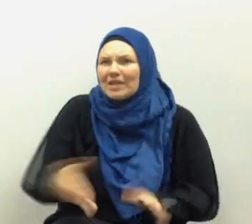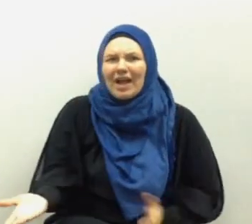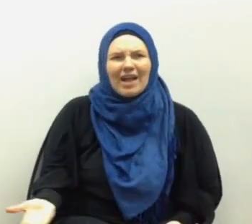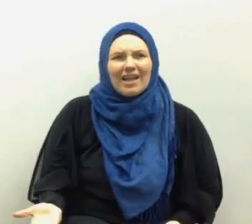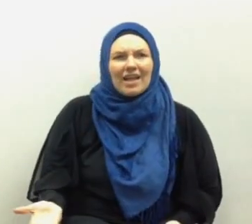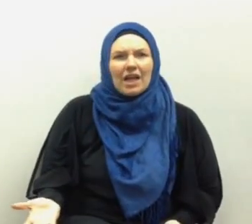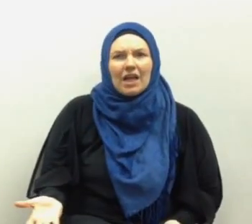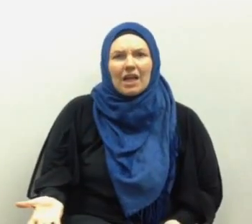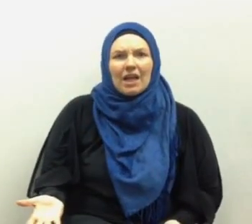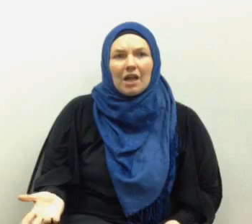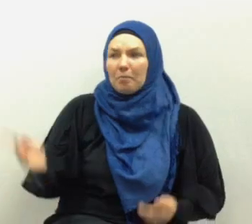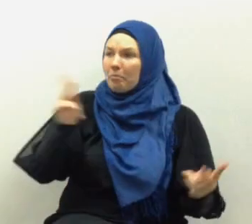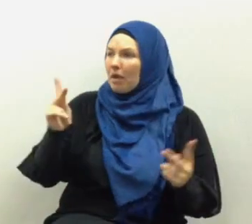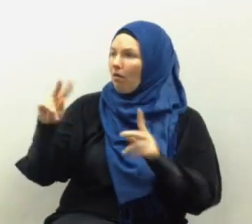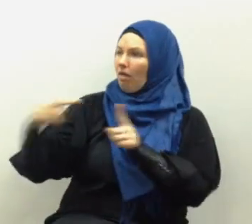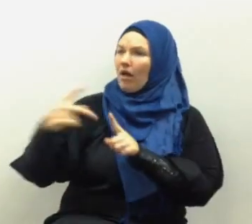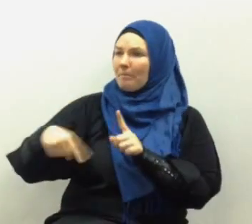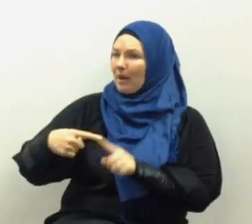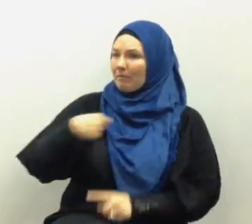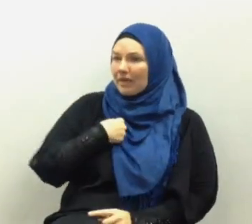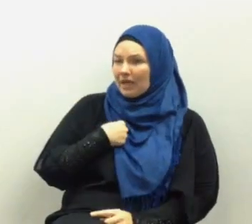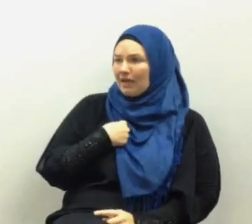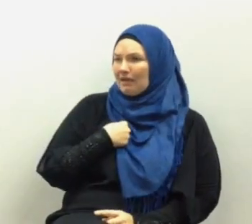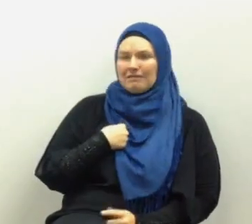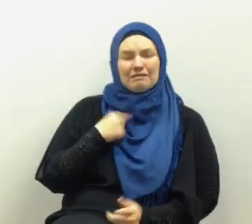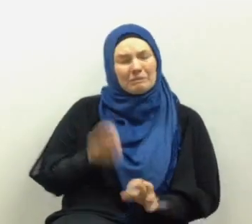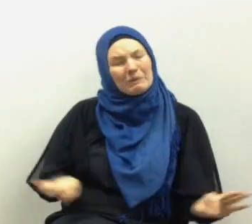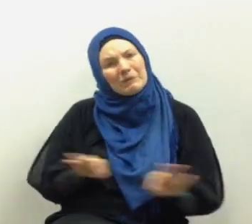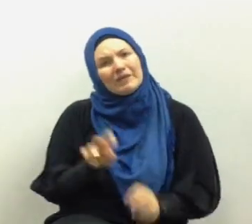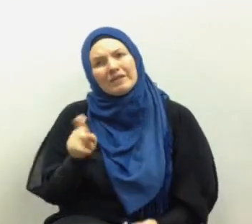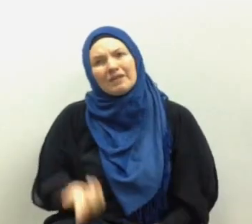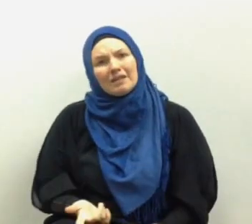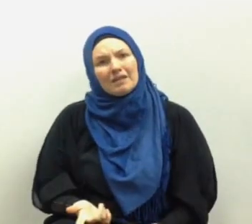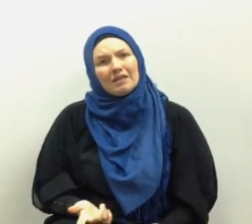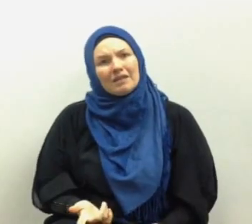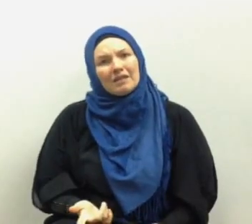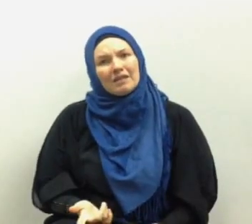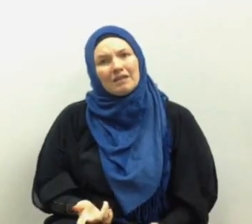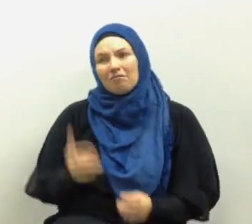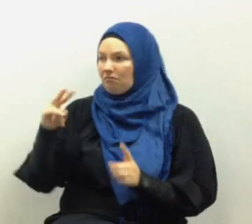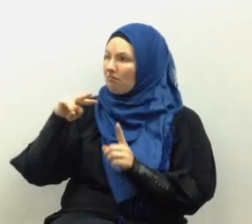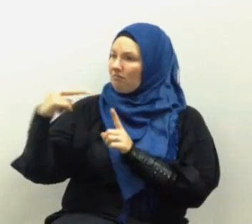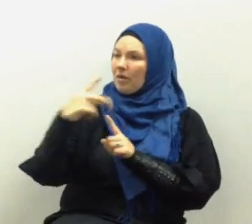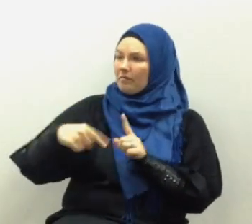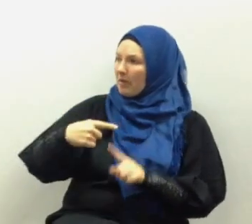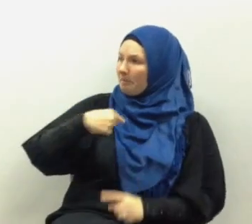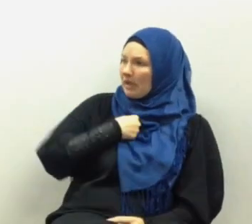does what people say about us matter that much that we are willing to doom ourselves